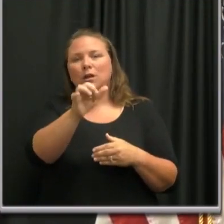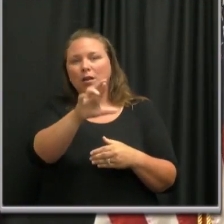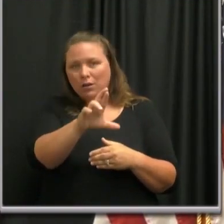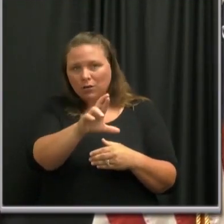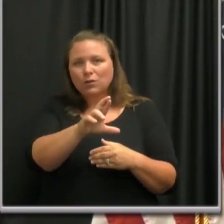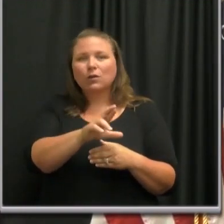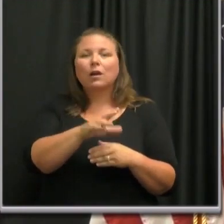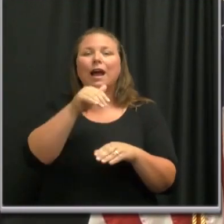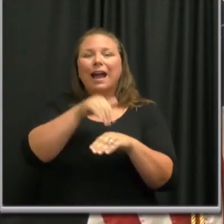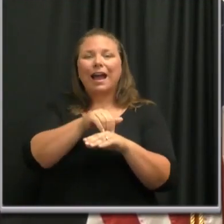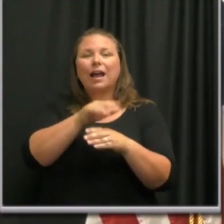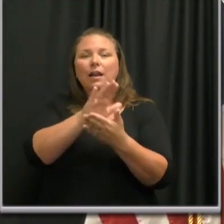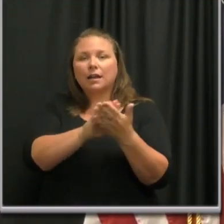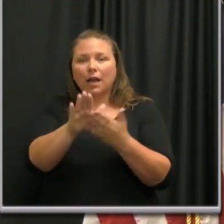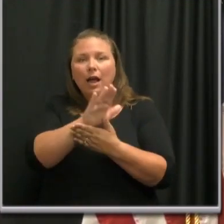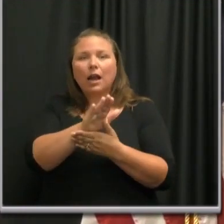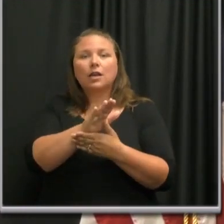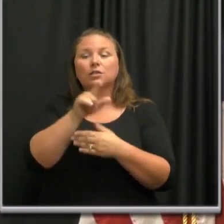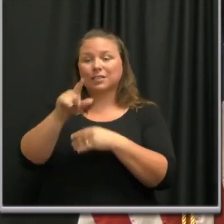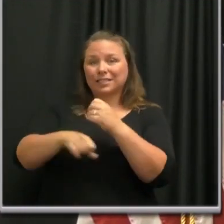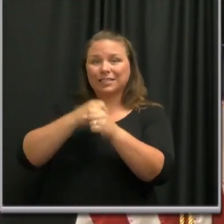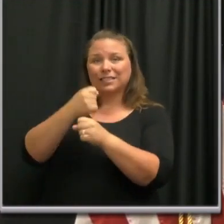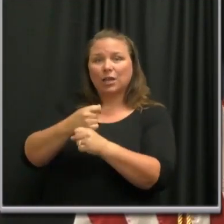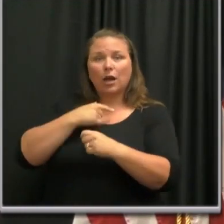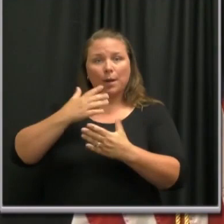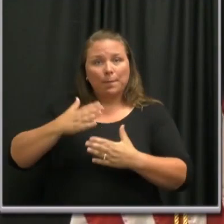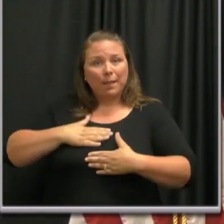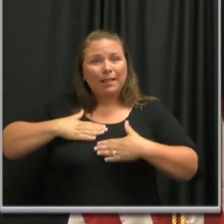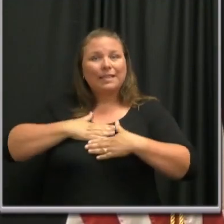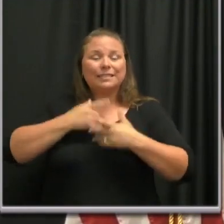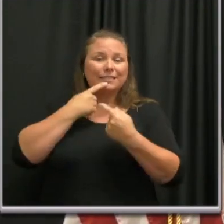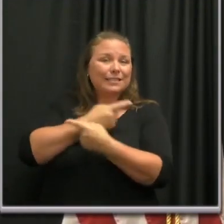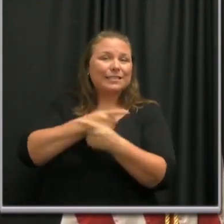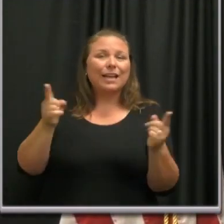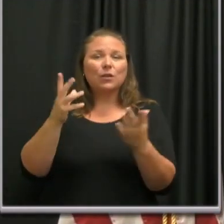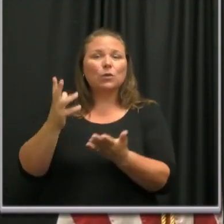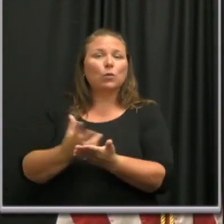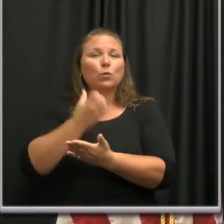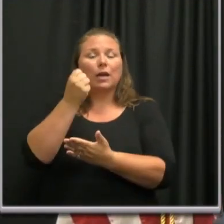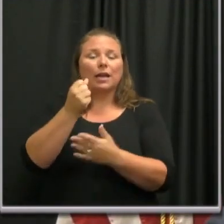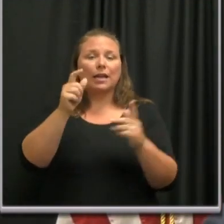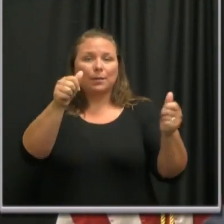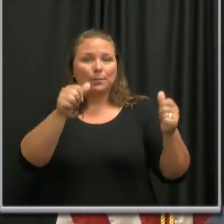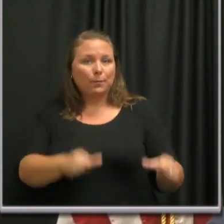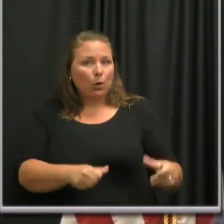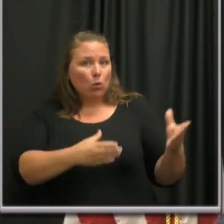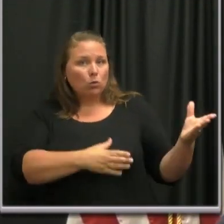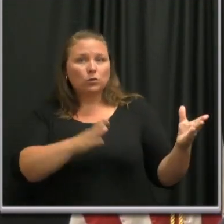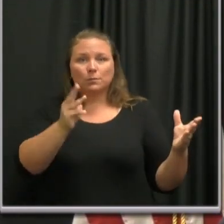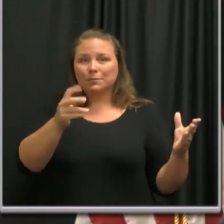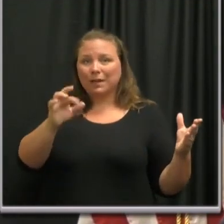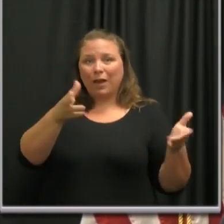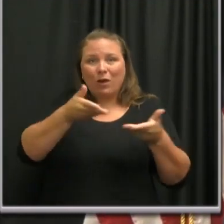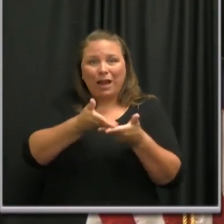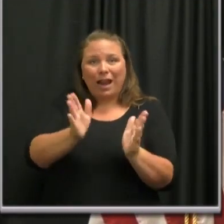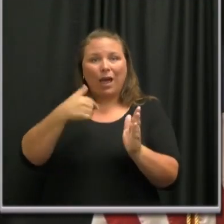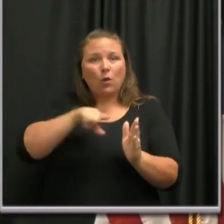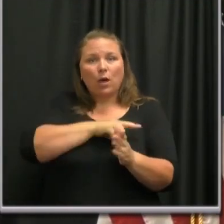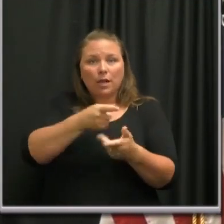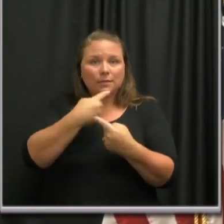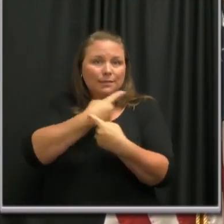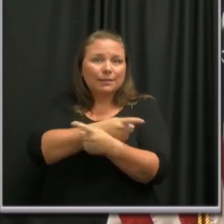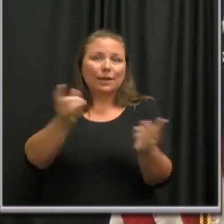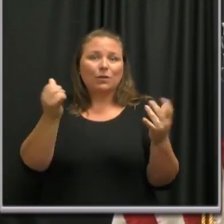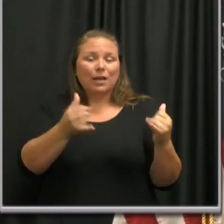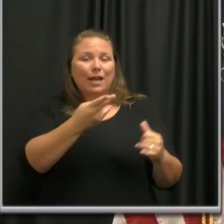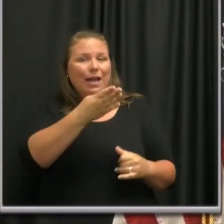Institute Design and Film. This year, I'm pleased to announce the winning poster. The mayor was kind enough to allow us to do that here. We have Abby